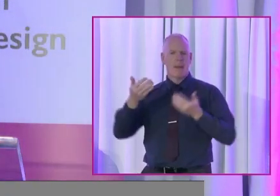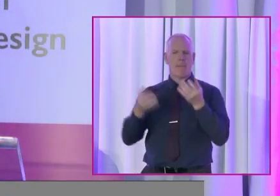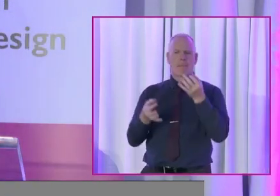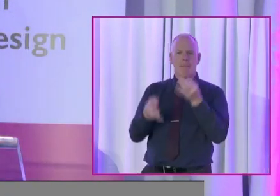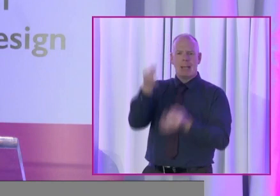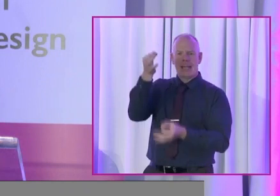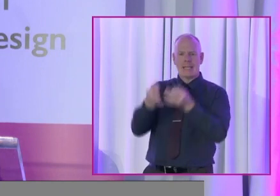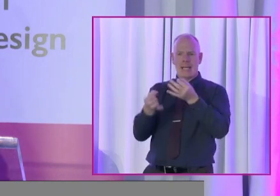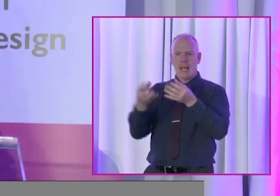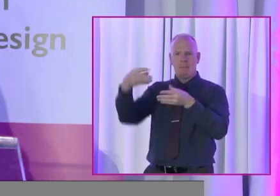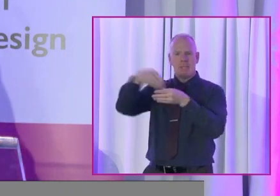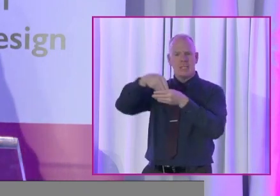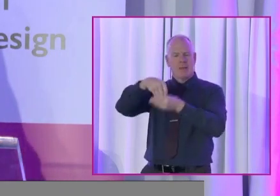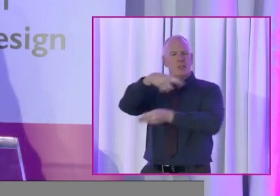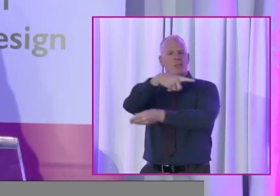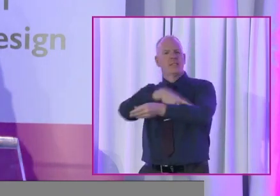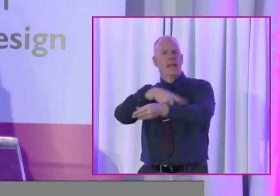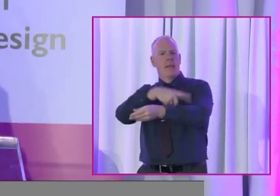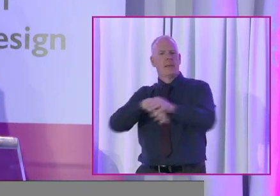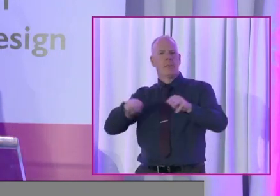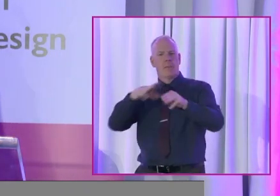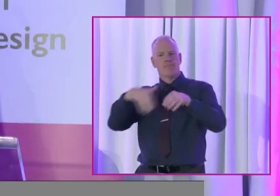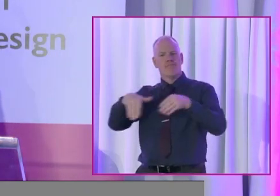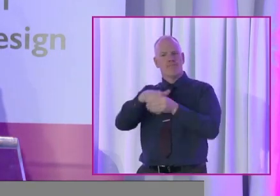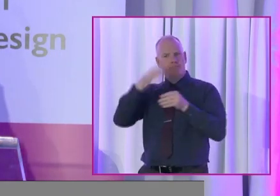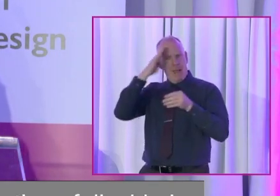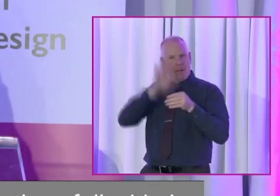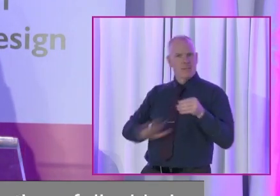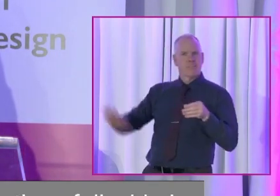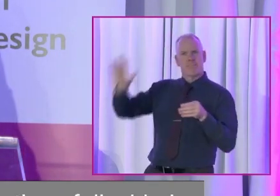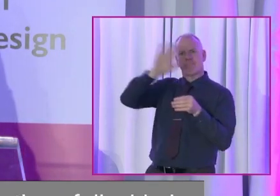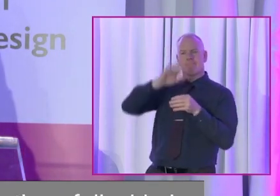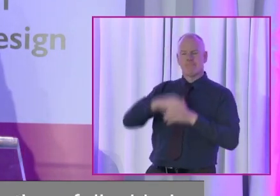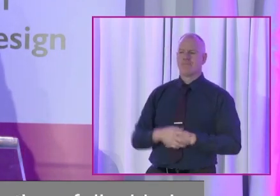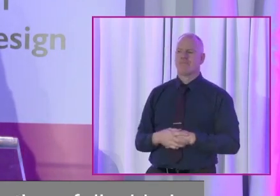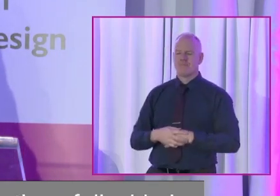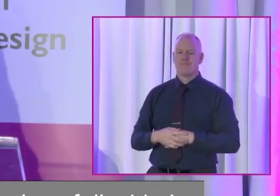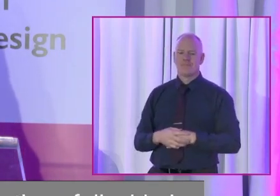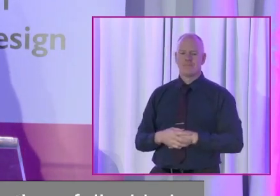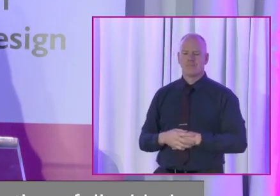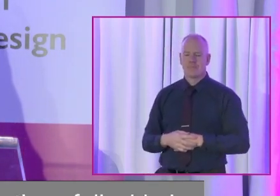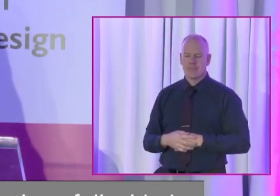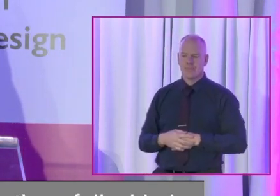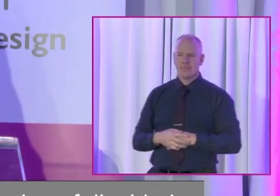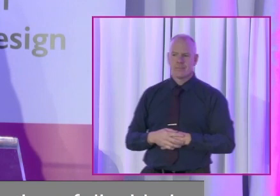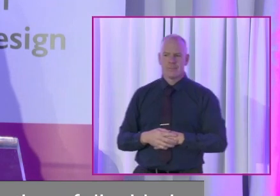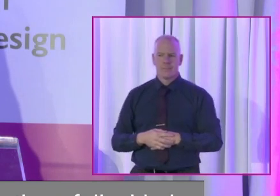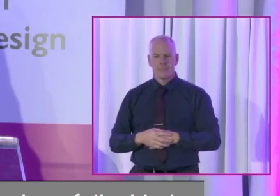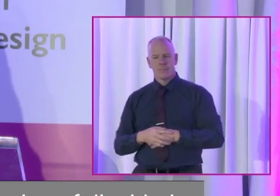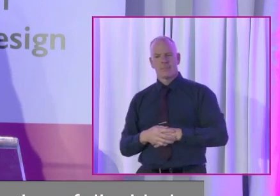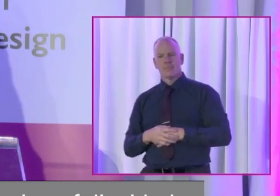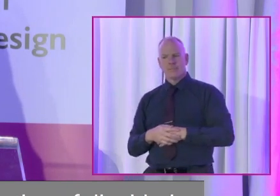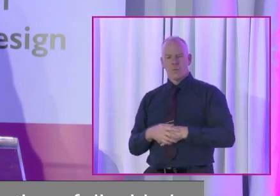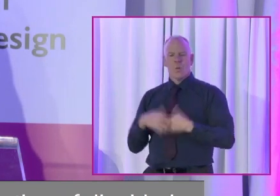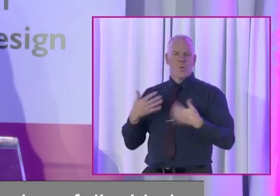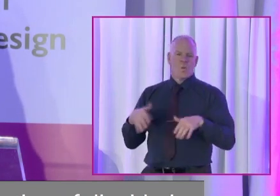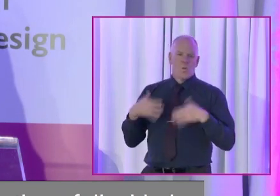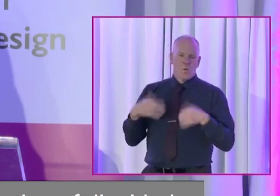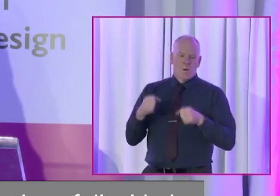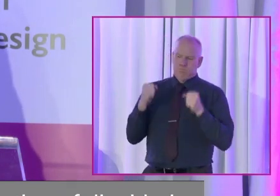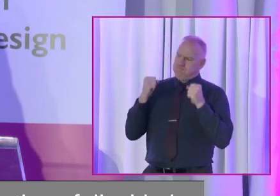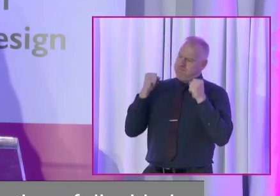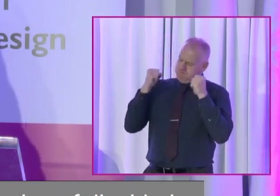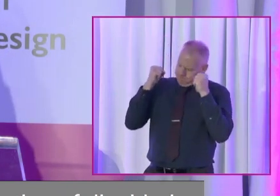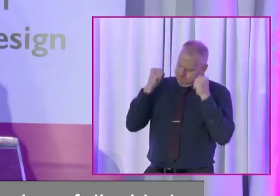Participation of Disabled People in Ireland. And really this is a, you know, it's a red line issue. It's a